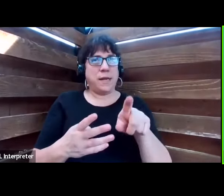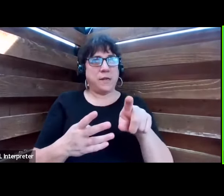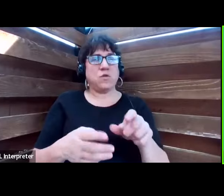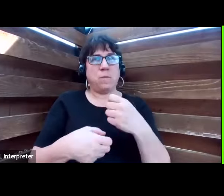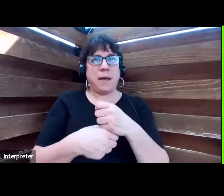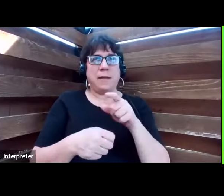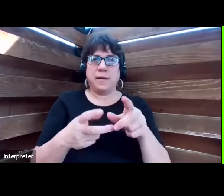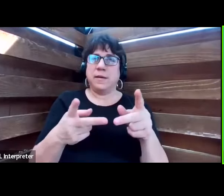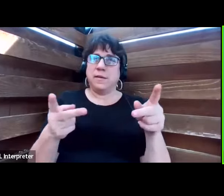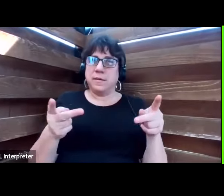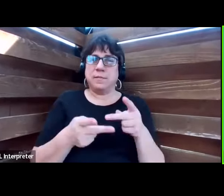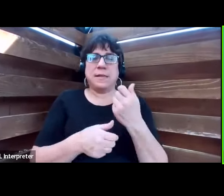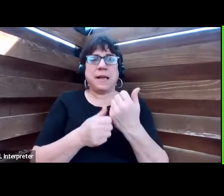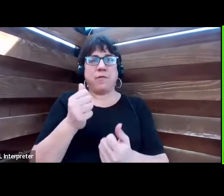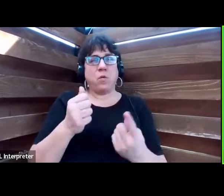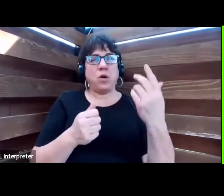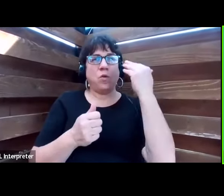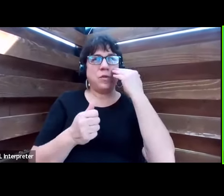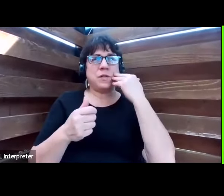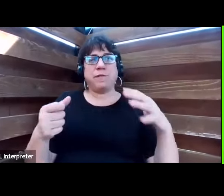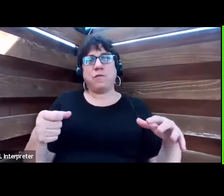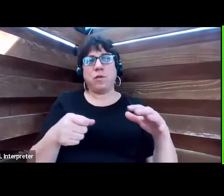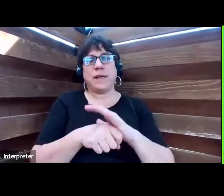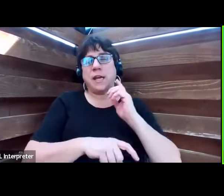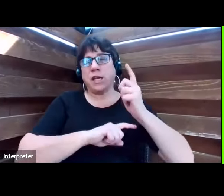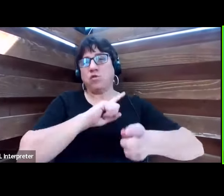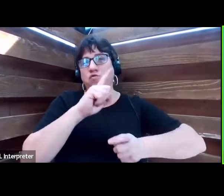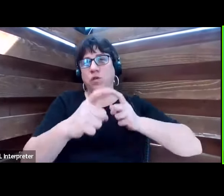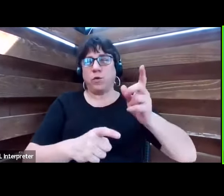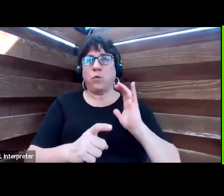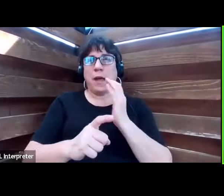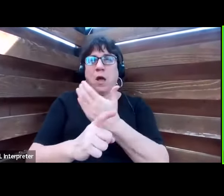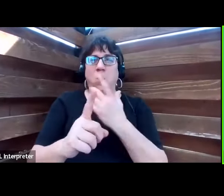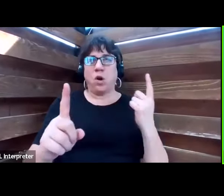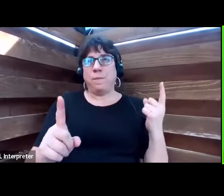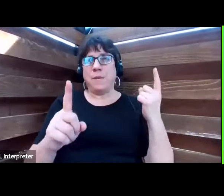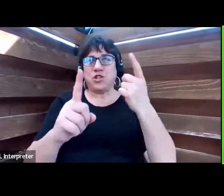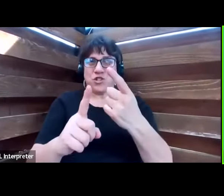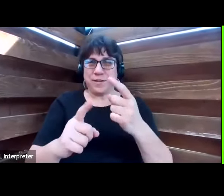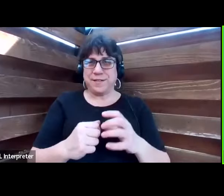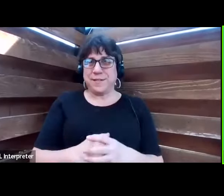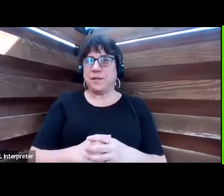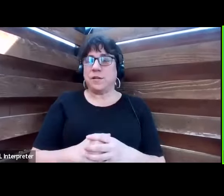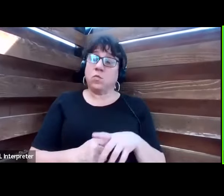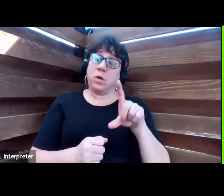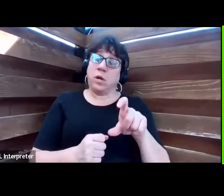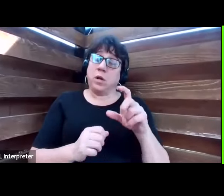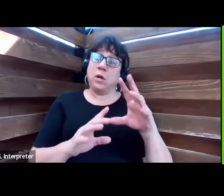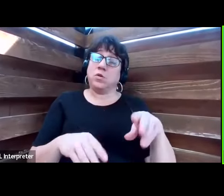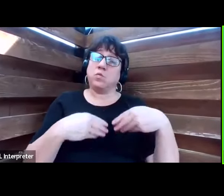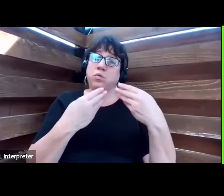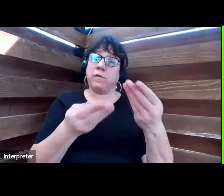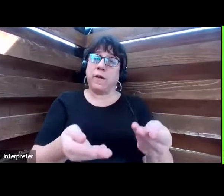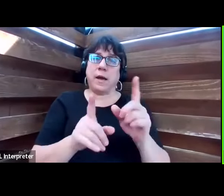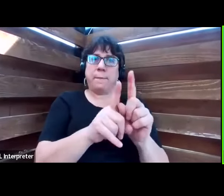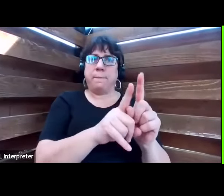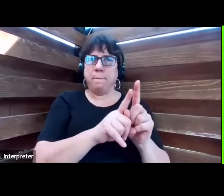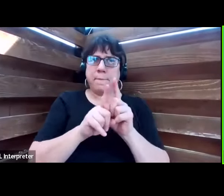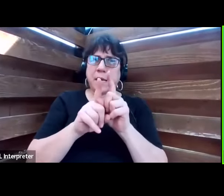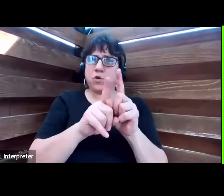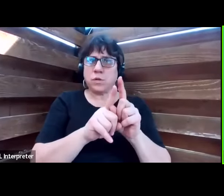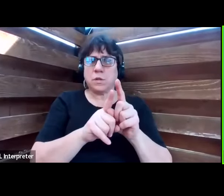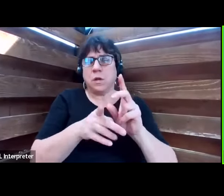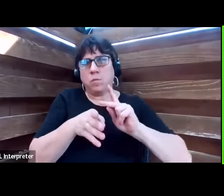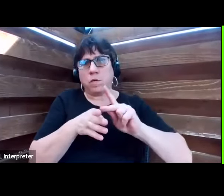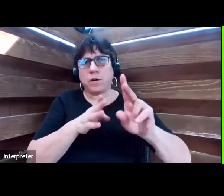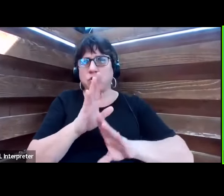place where everyone knows they can fully contribute to our mission. And we need to provide mentorship and professional